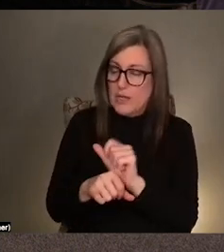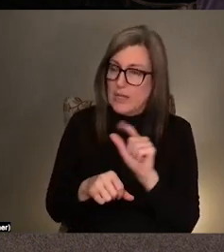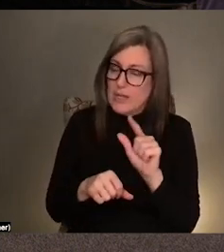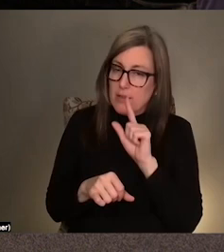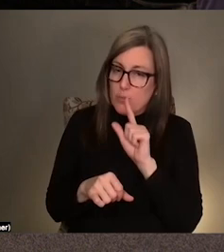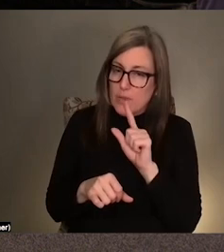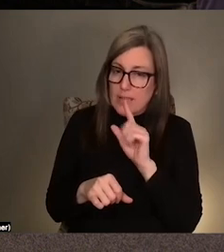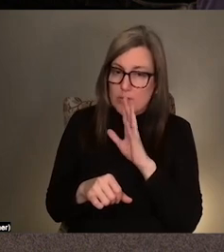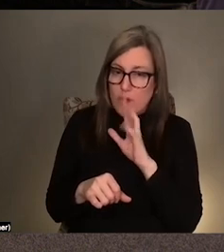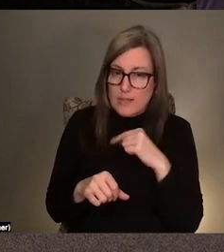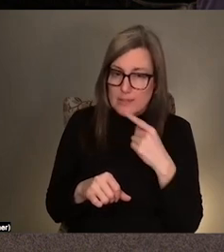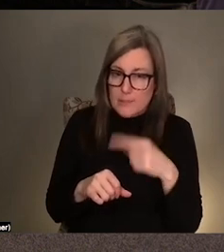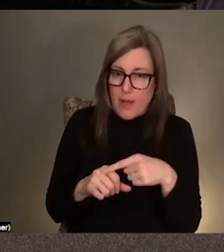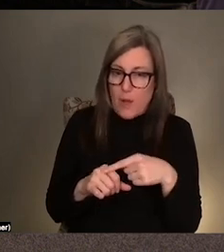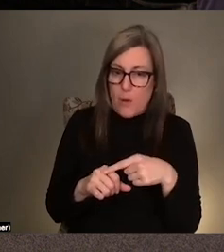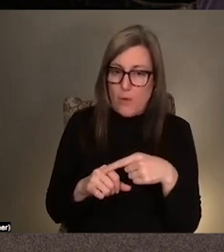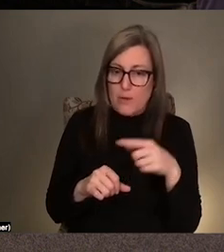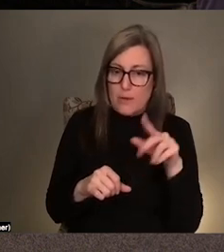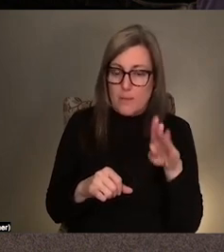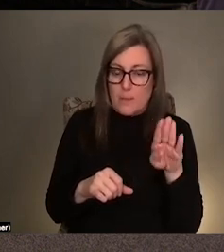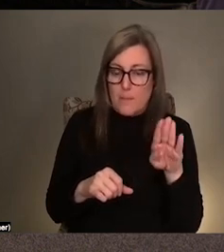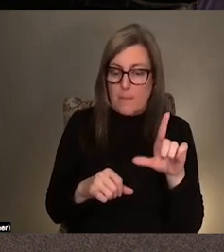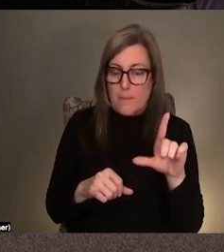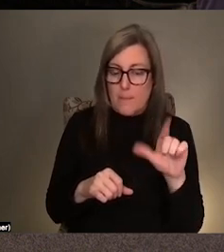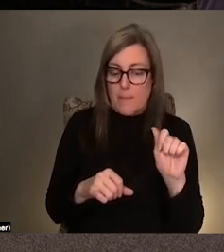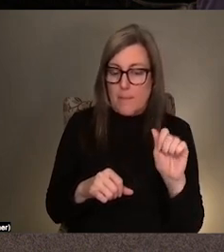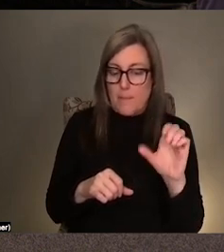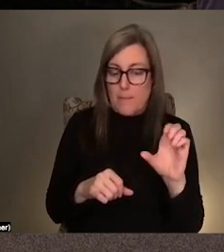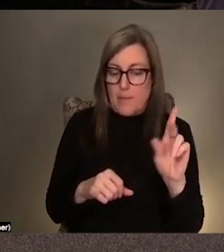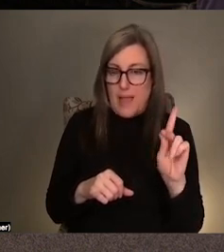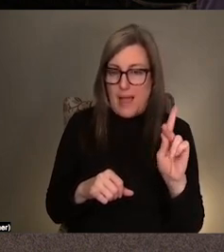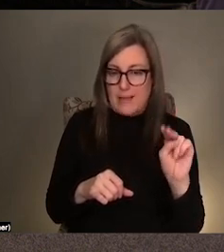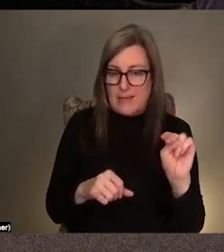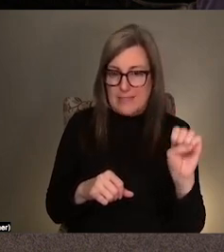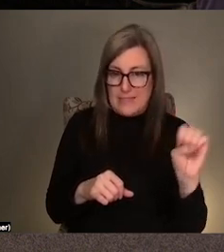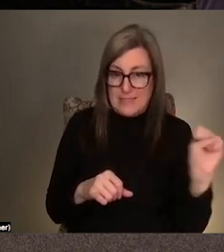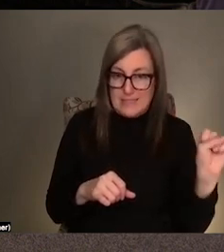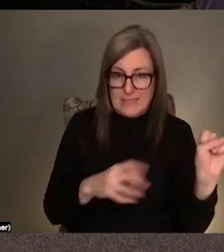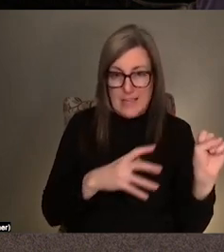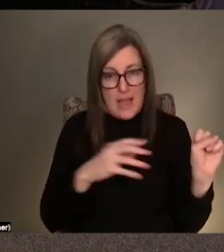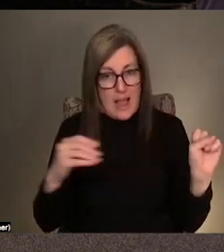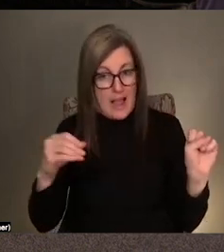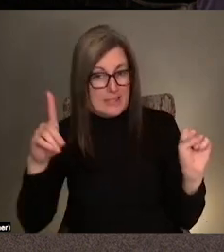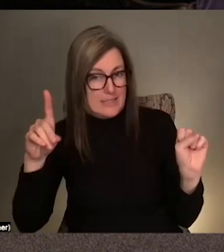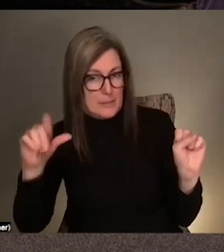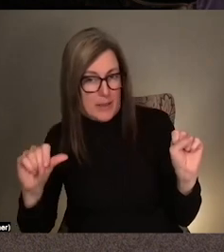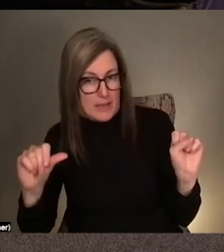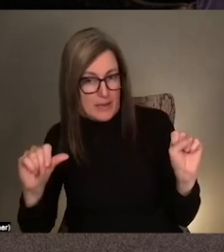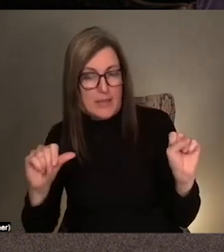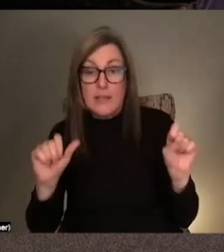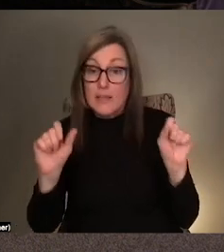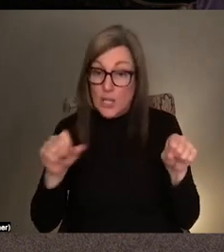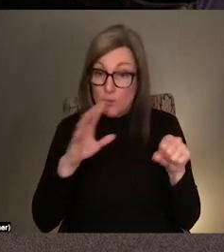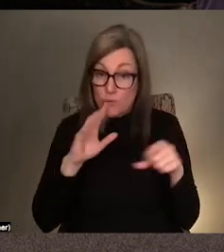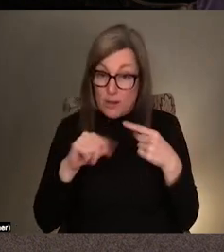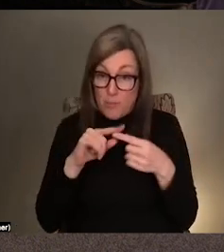blackness and disability. And I wonder if you could kind of talk a little bit more about that.